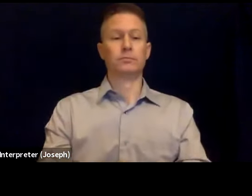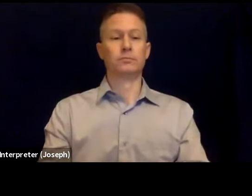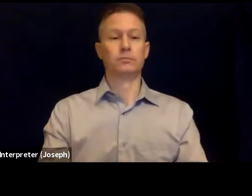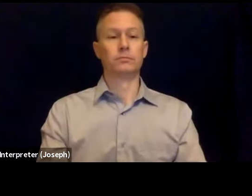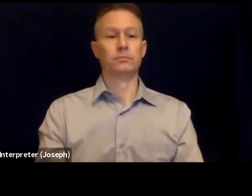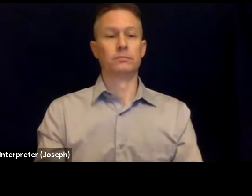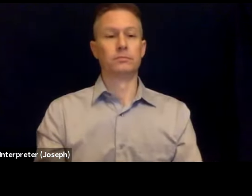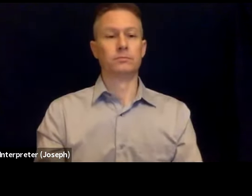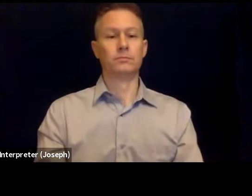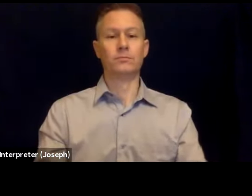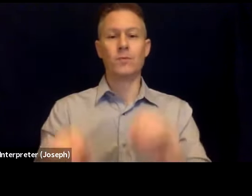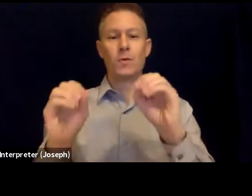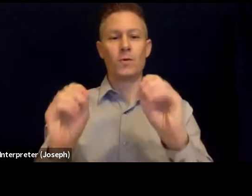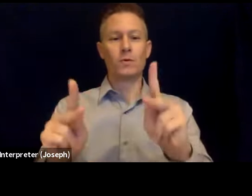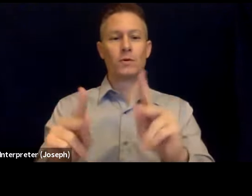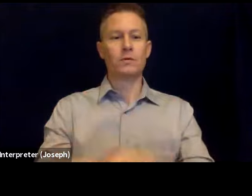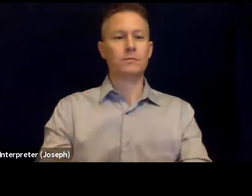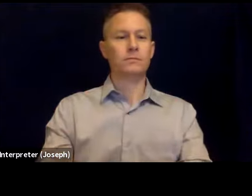Okay.